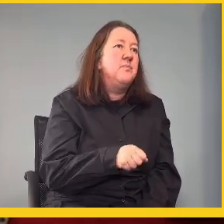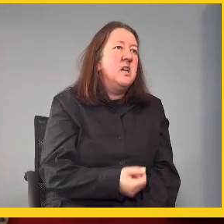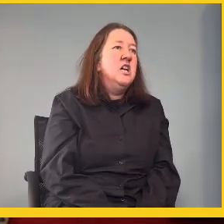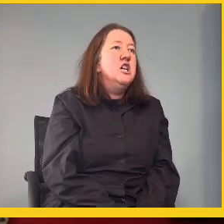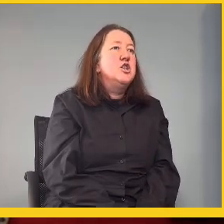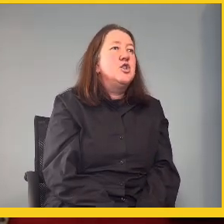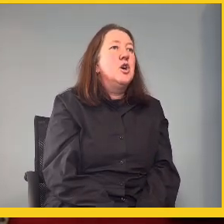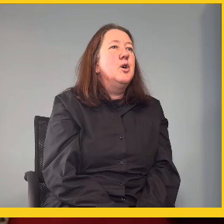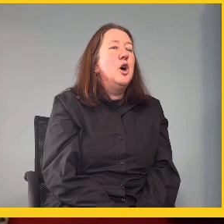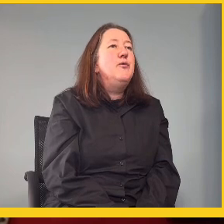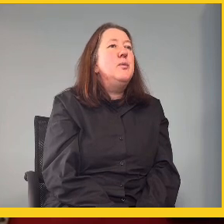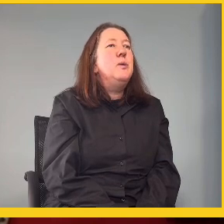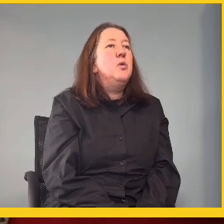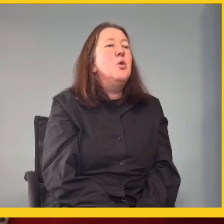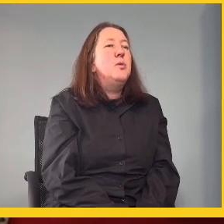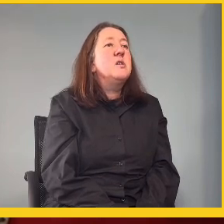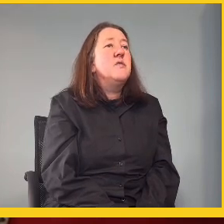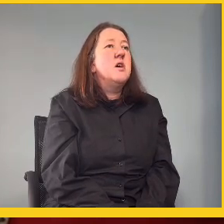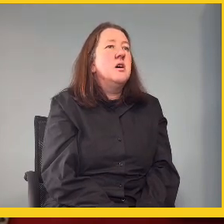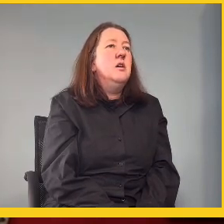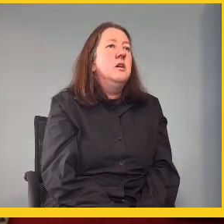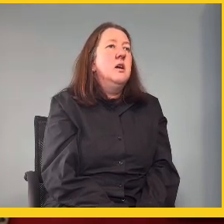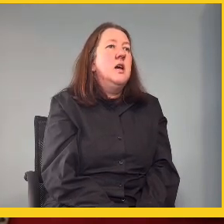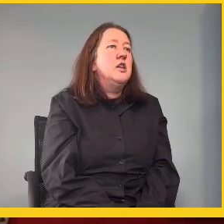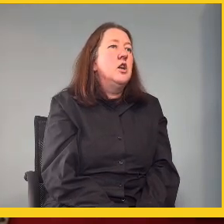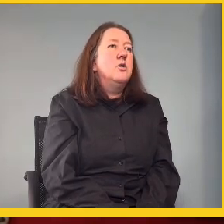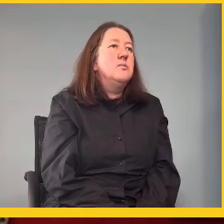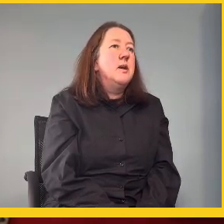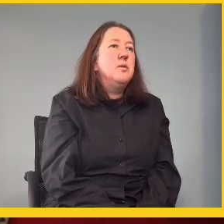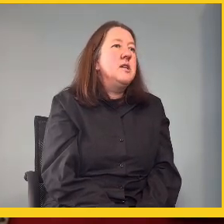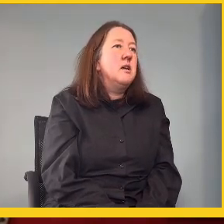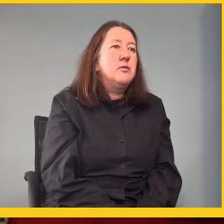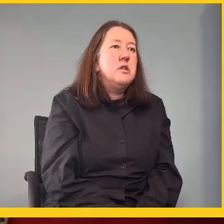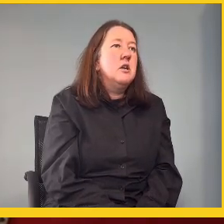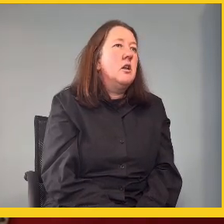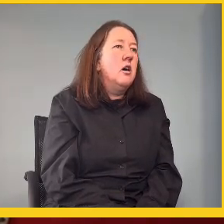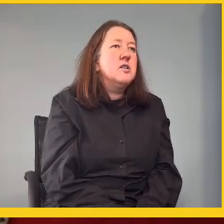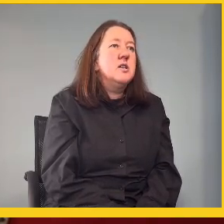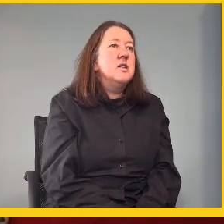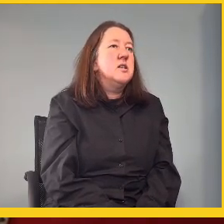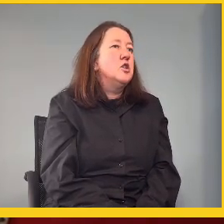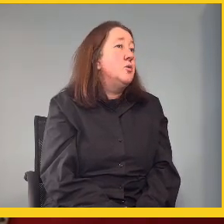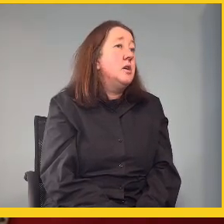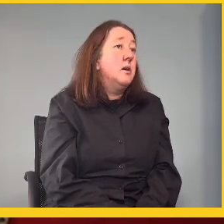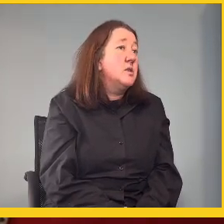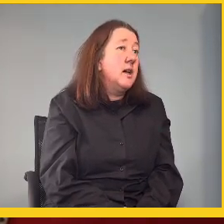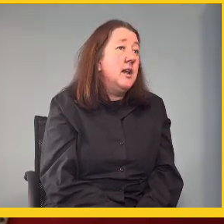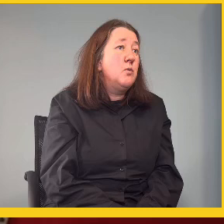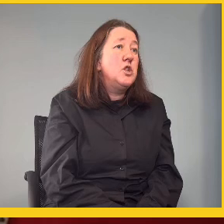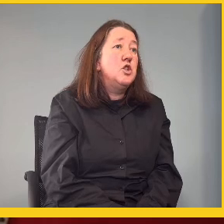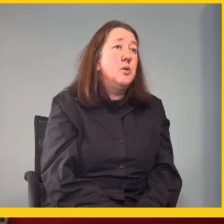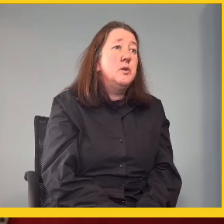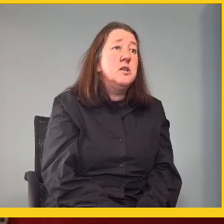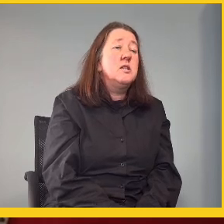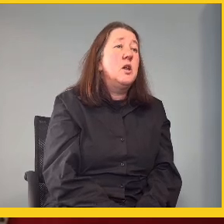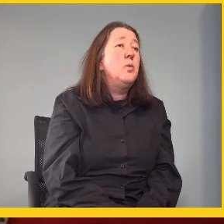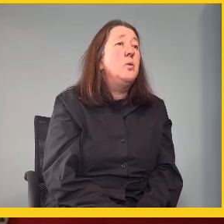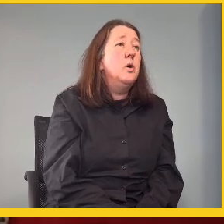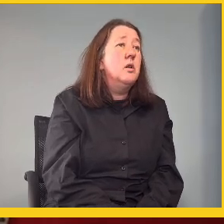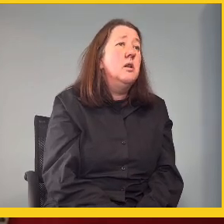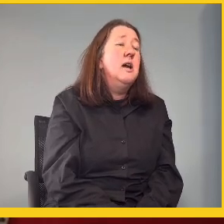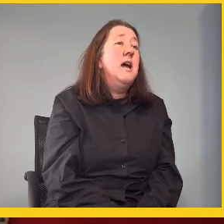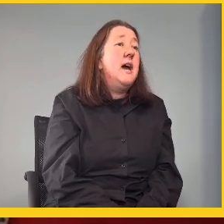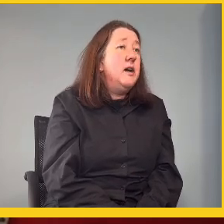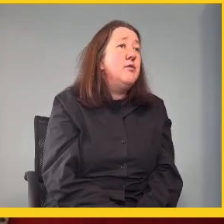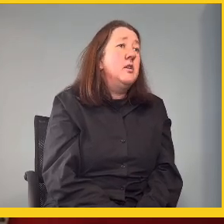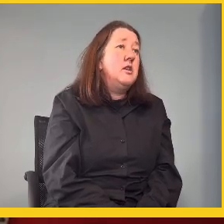fluent. yeah, yeah, yeah. So hopefully people will persevere, you know, maybe take three year classes and to become sign language interpreters, and